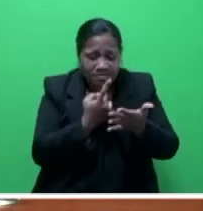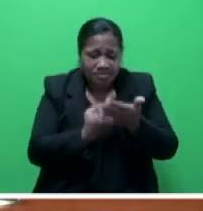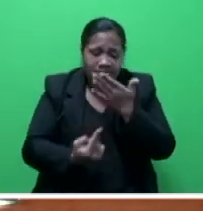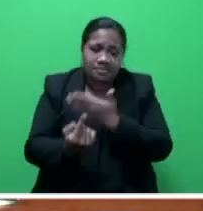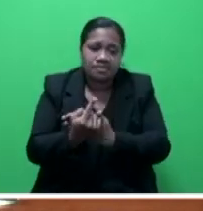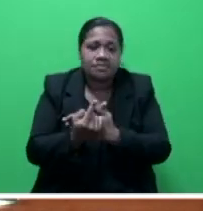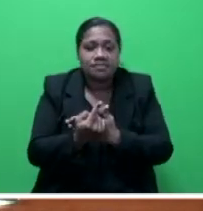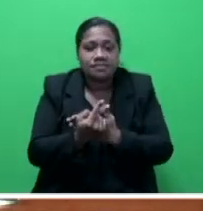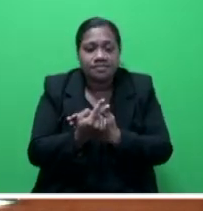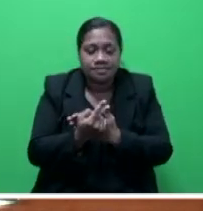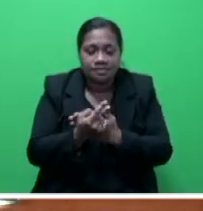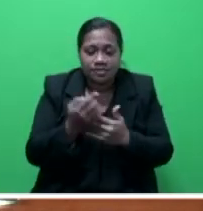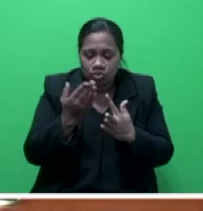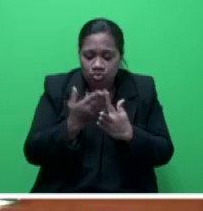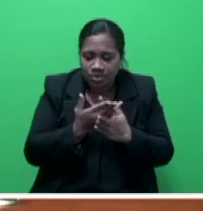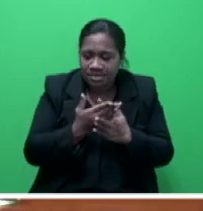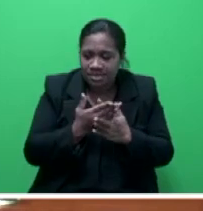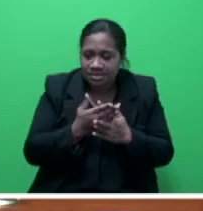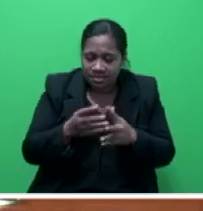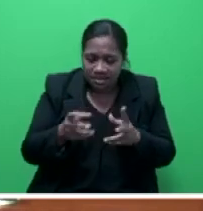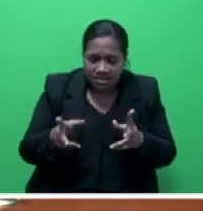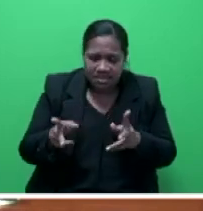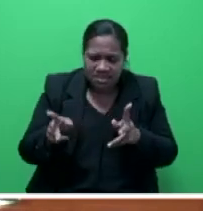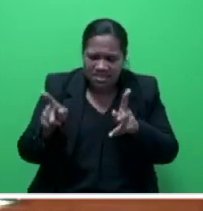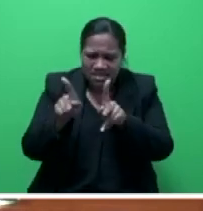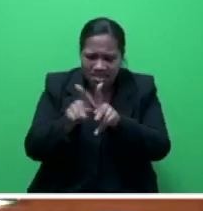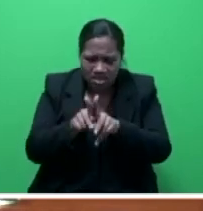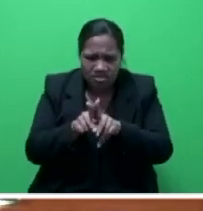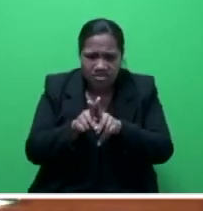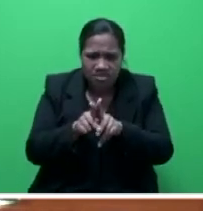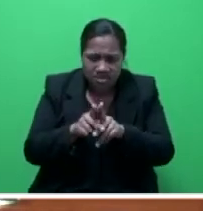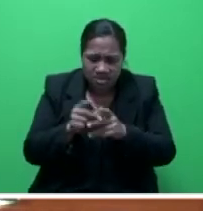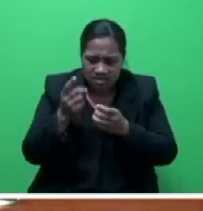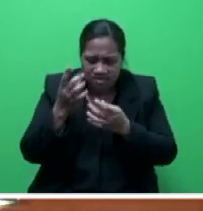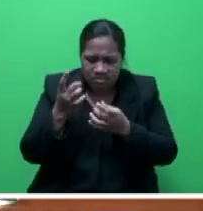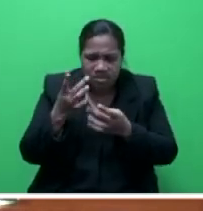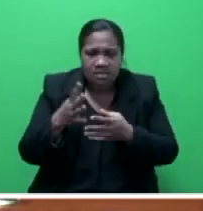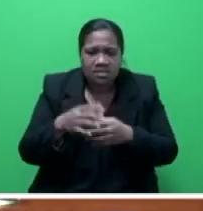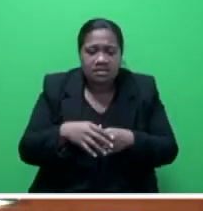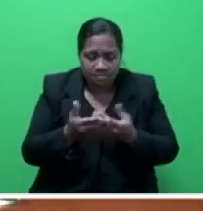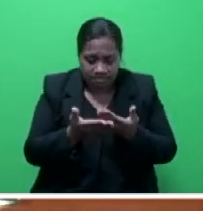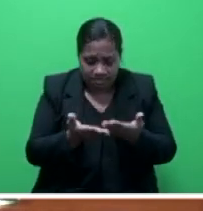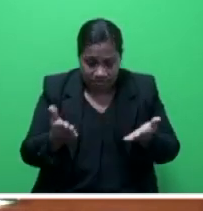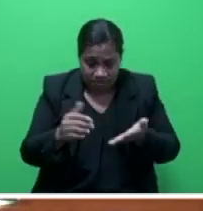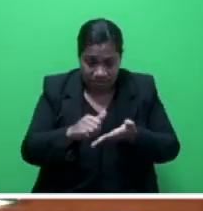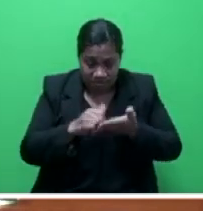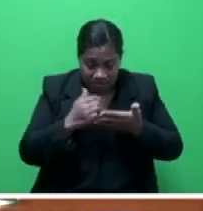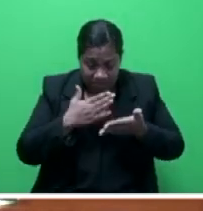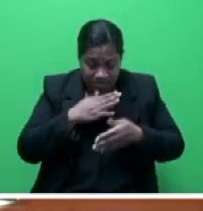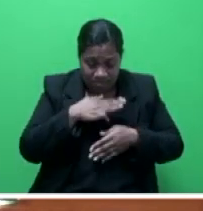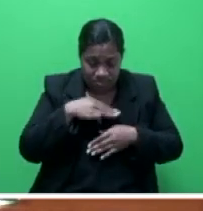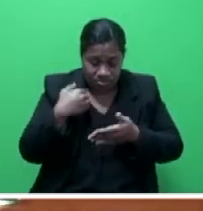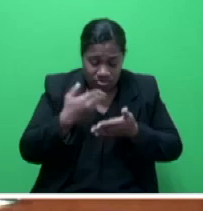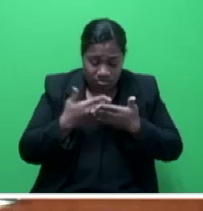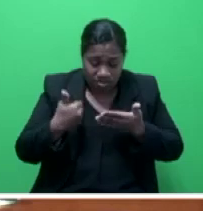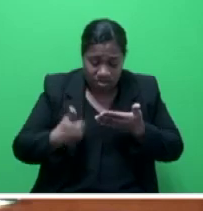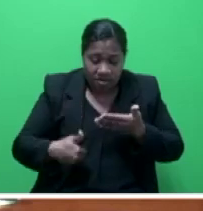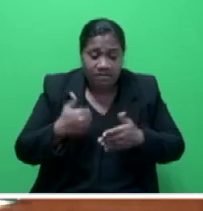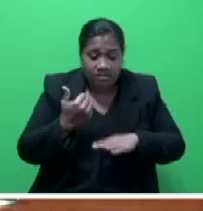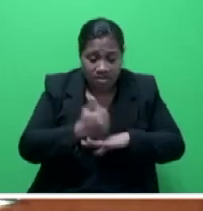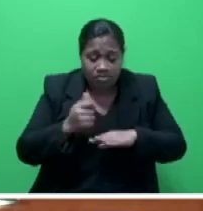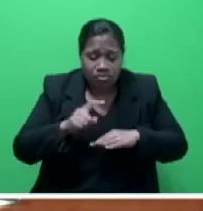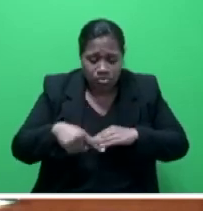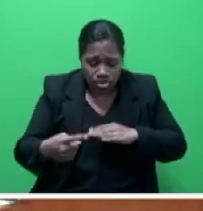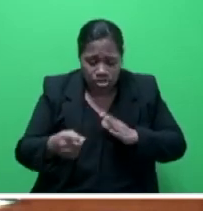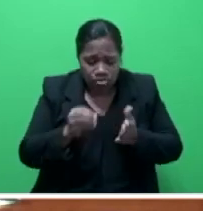between the stakeholders of geospatial information, that platform maintained by my Ministry on behalf of government will continue to serve its